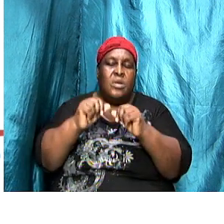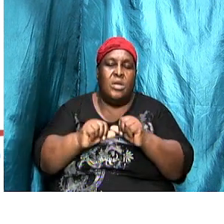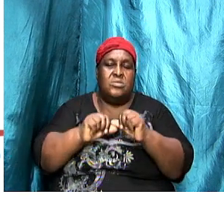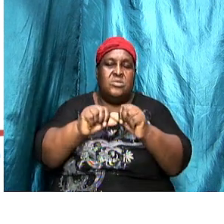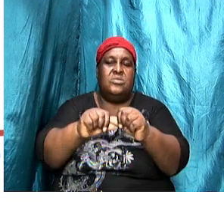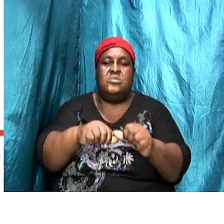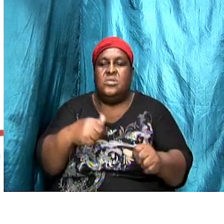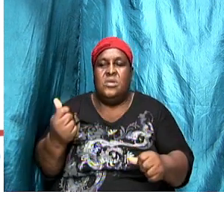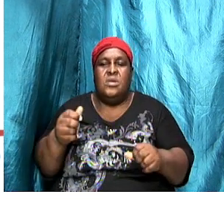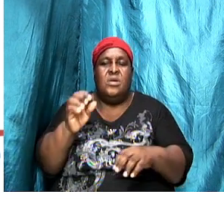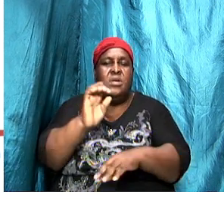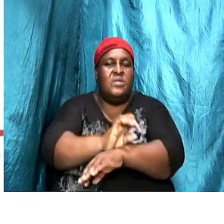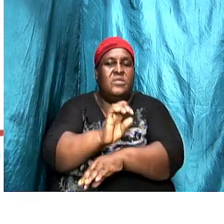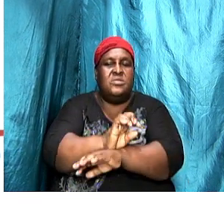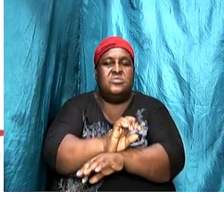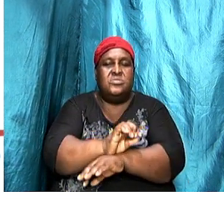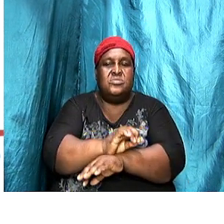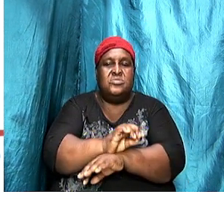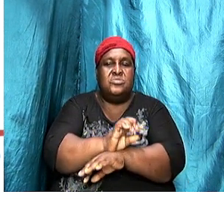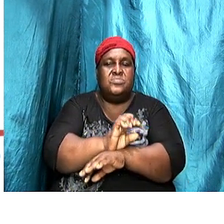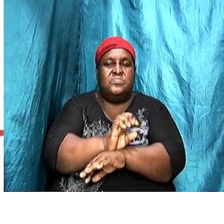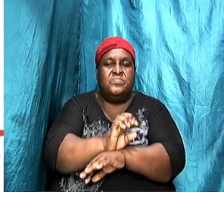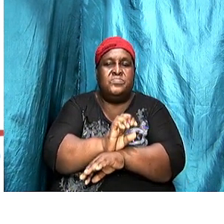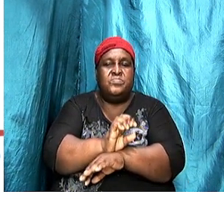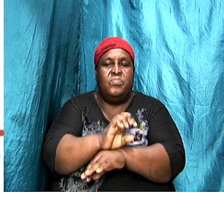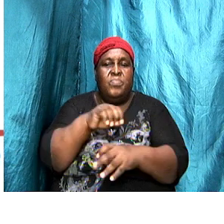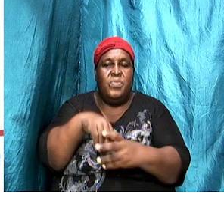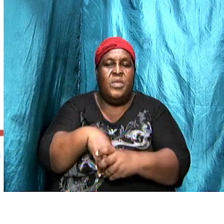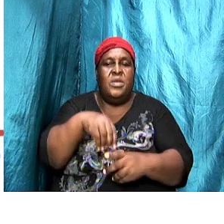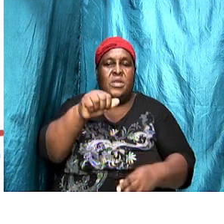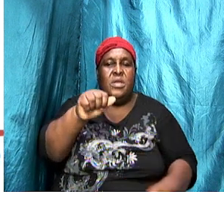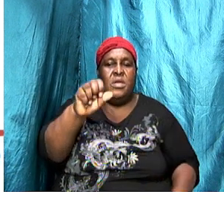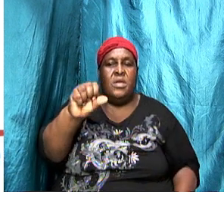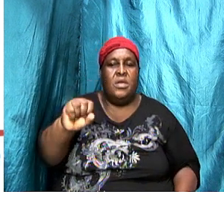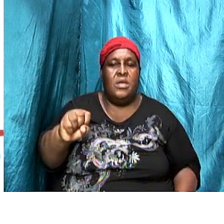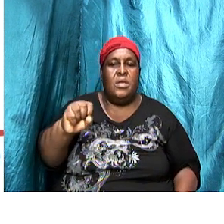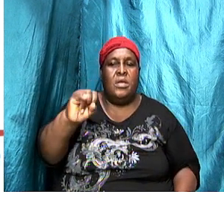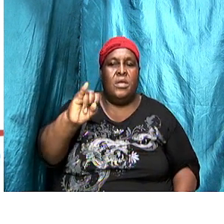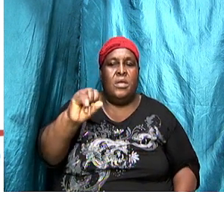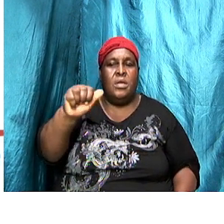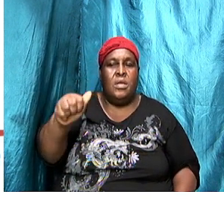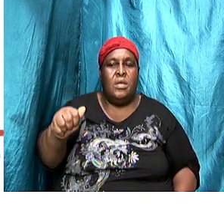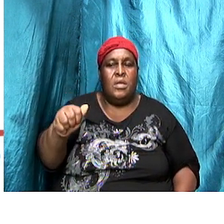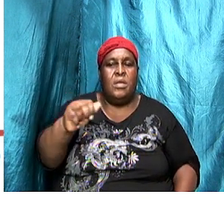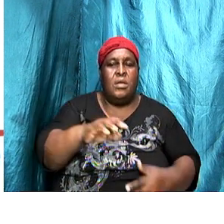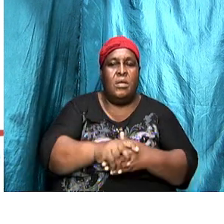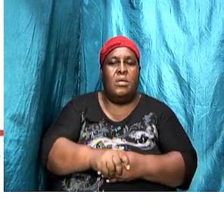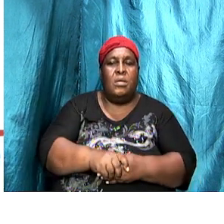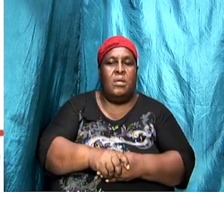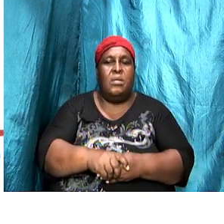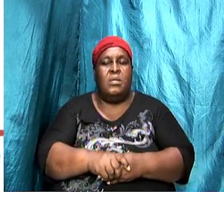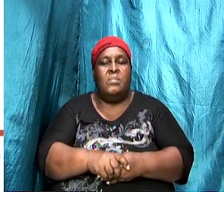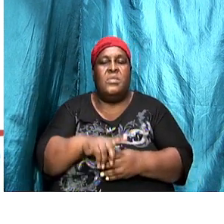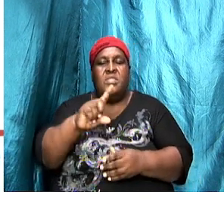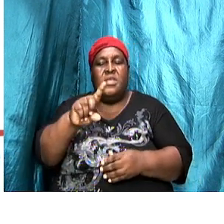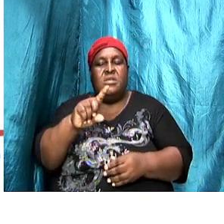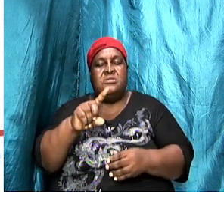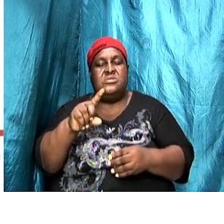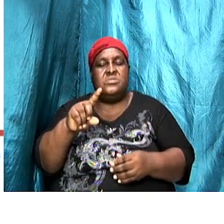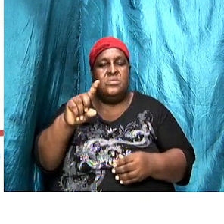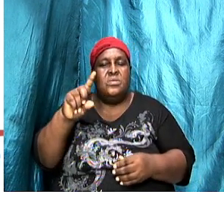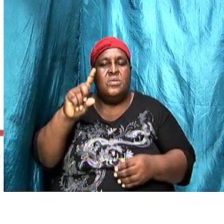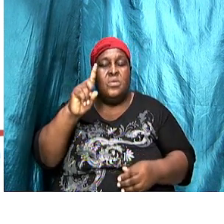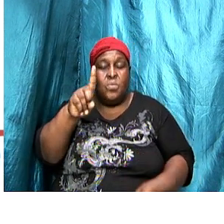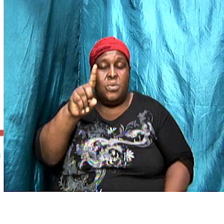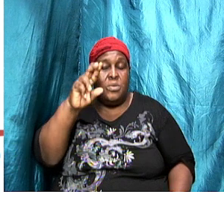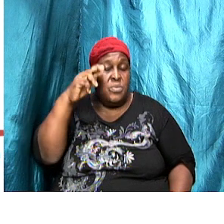that no doubt would have been over there in Asia, that Roman province. So that is one reason why